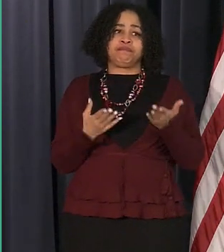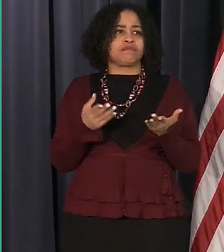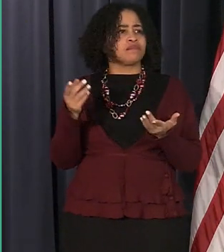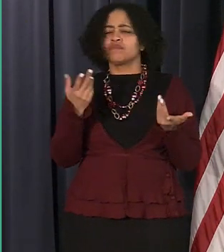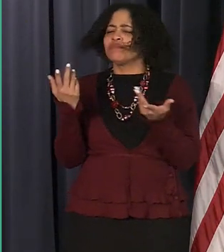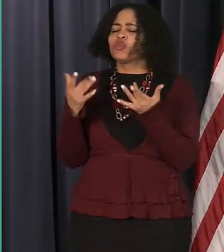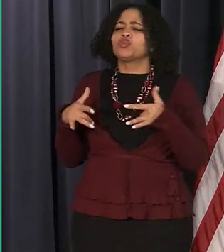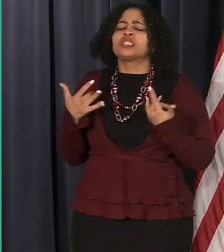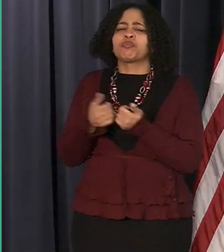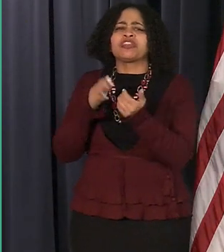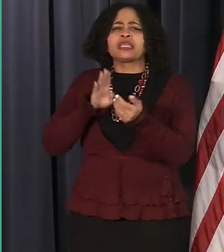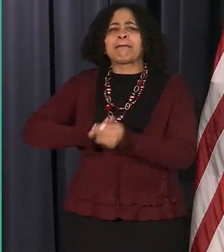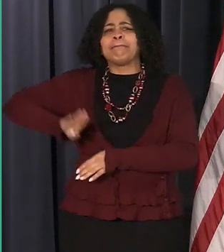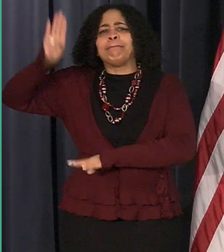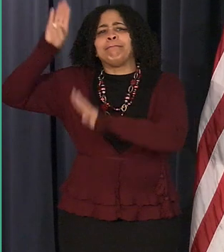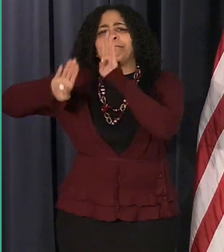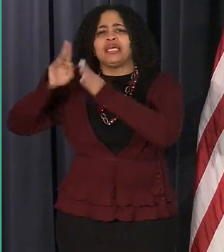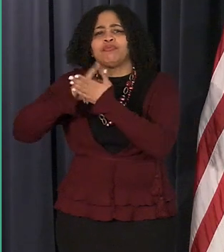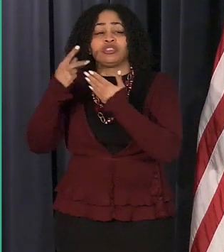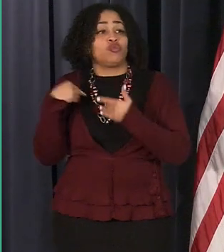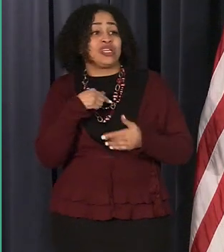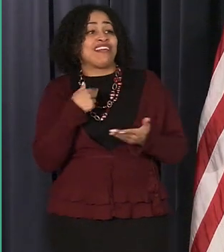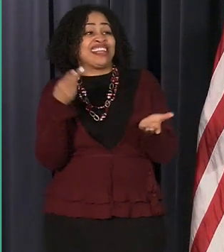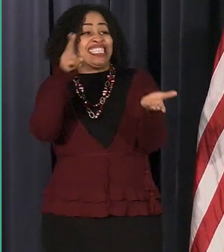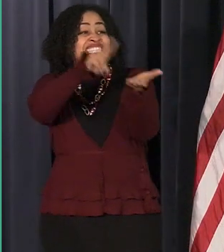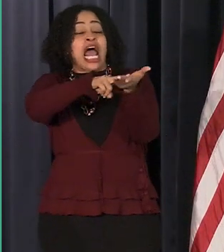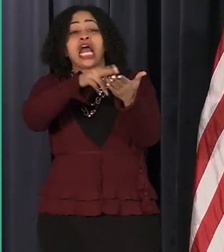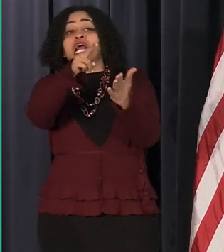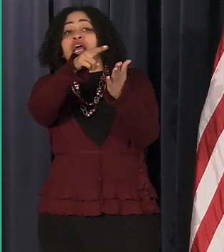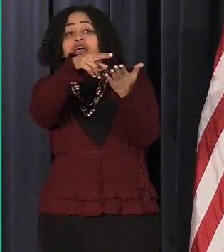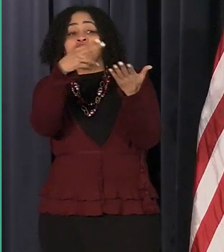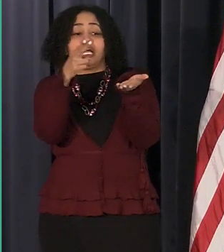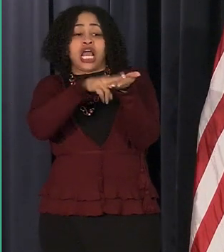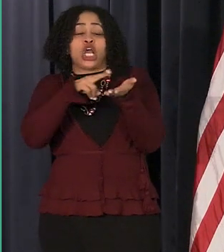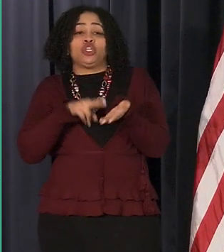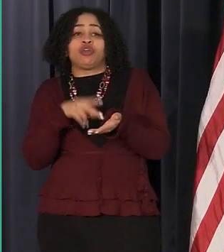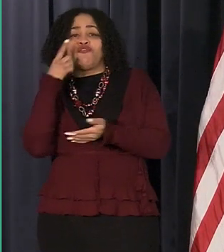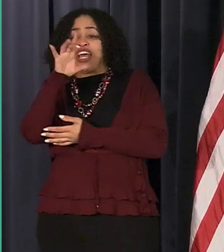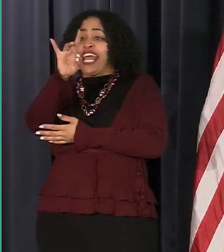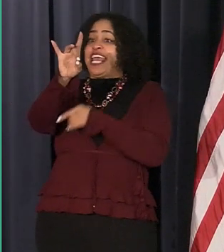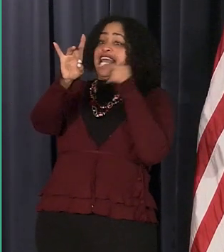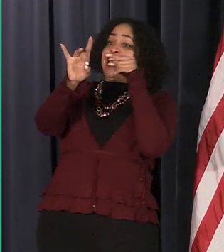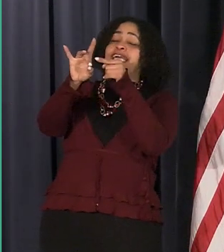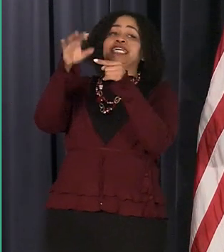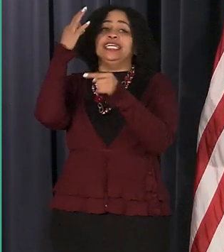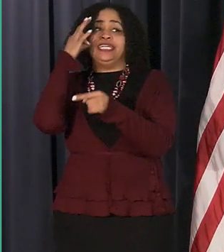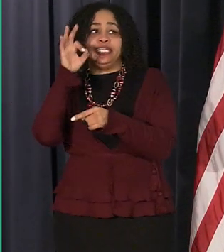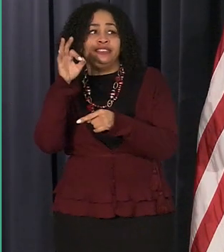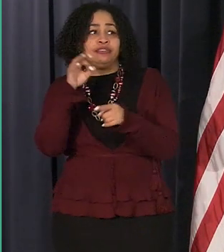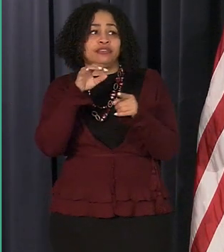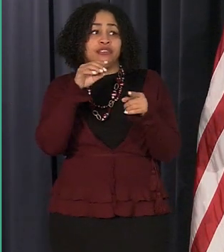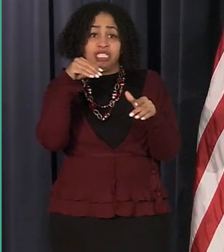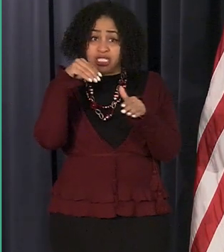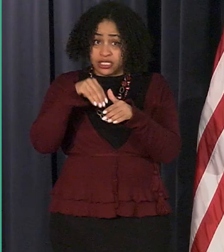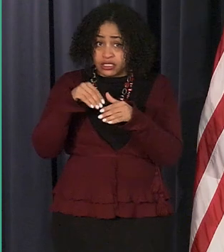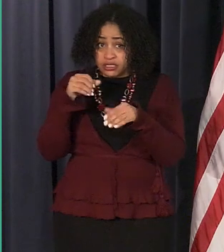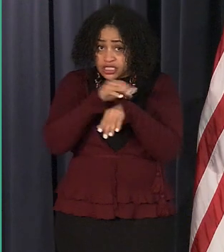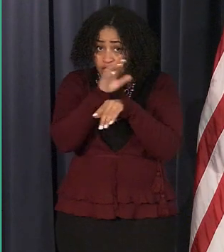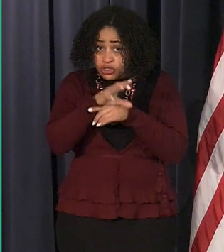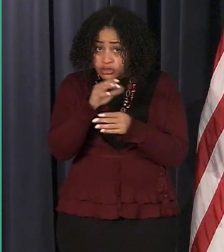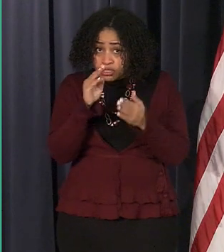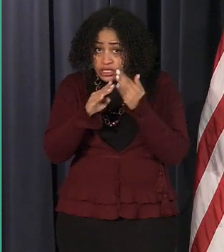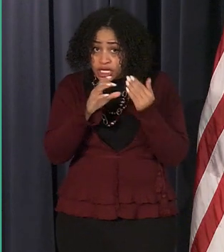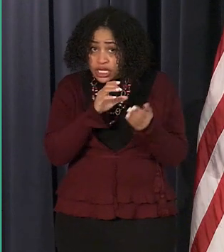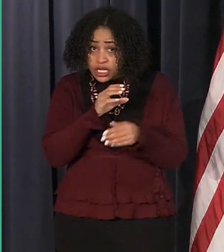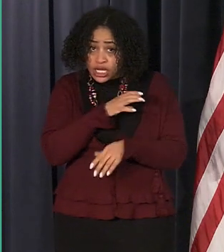stand in the bidding process we have signed contracts for six of uh eight of the uh and have they been sent to city council they